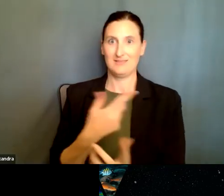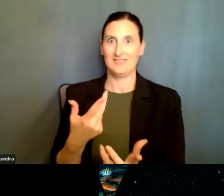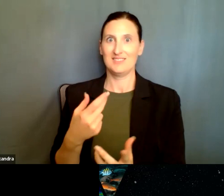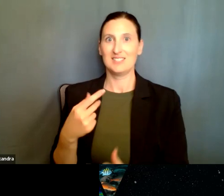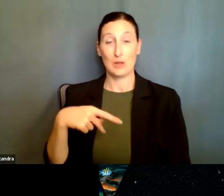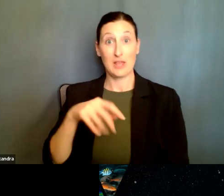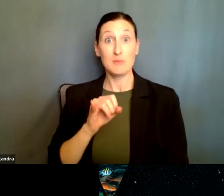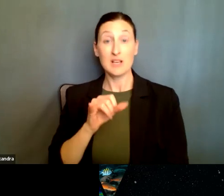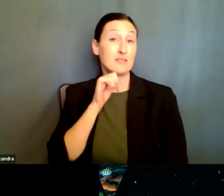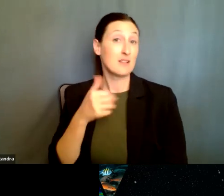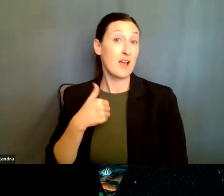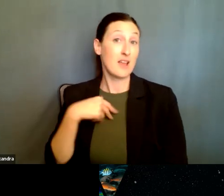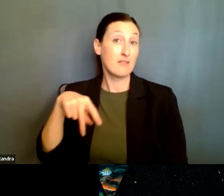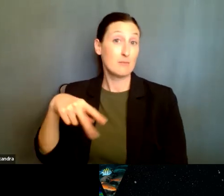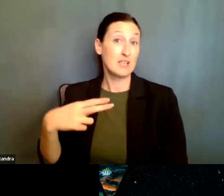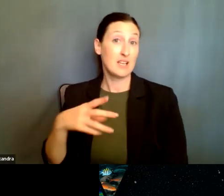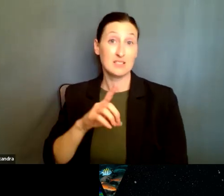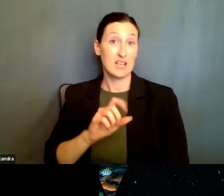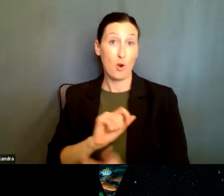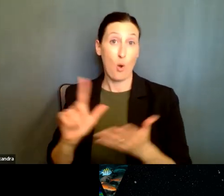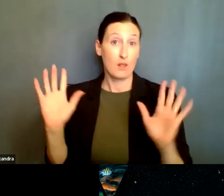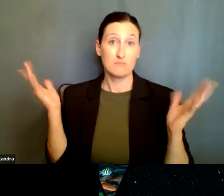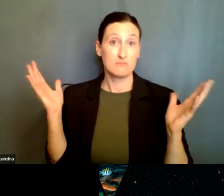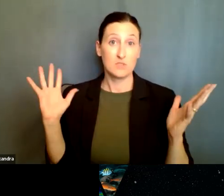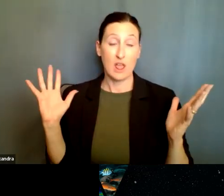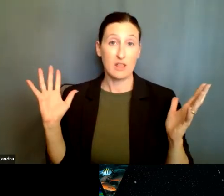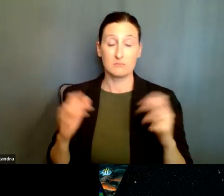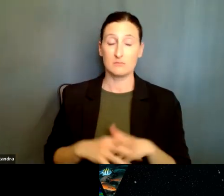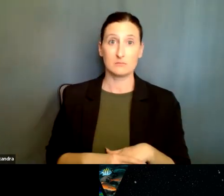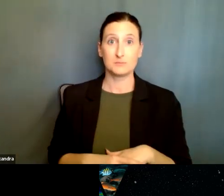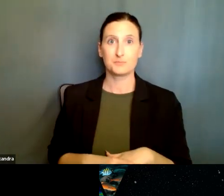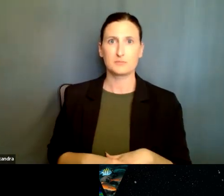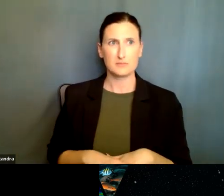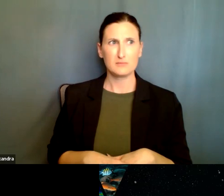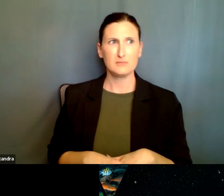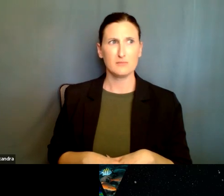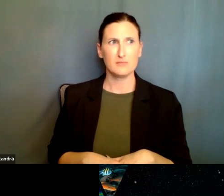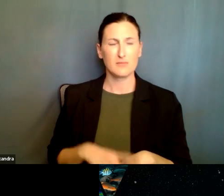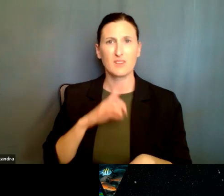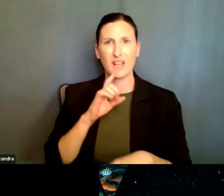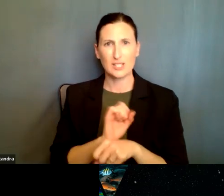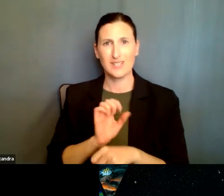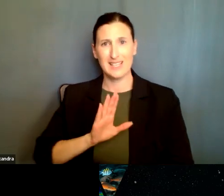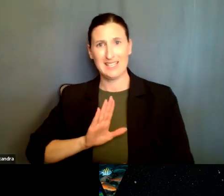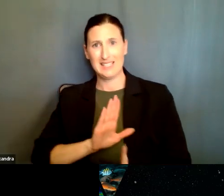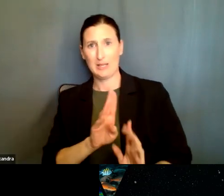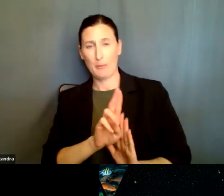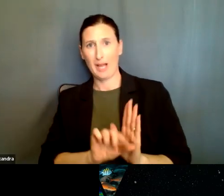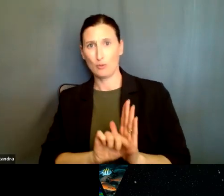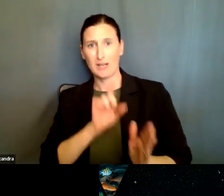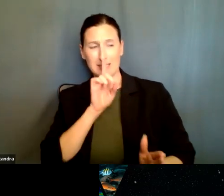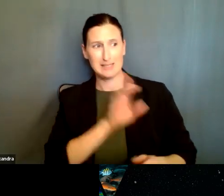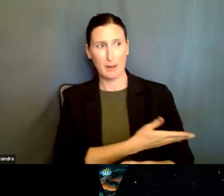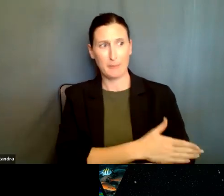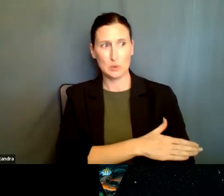the, the PI did not have a PhD at all. And, uh, in fact, they had a background in music and the research was all